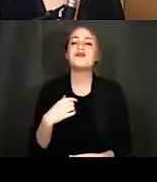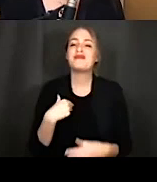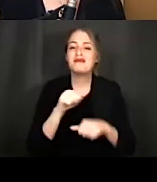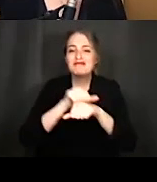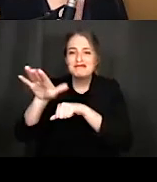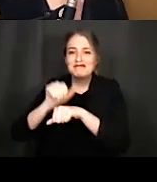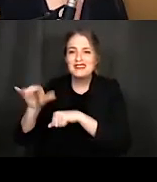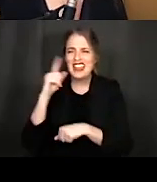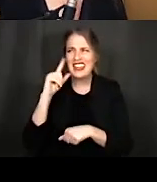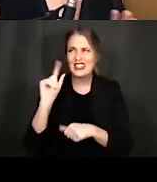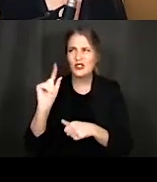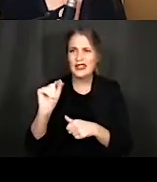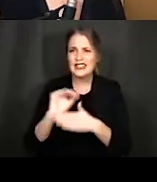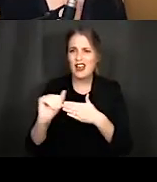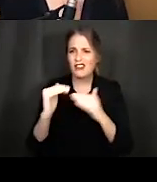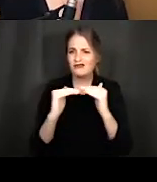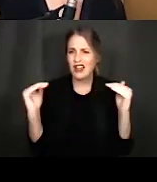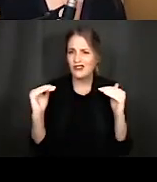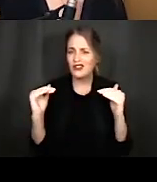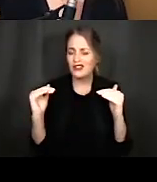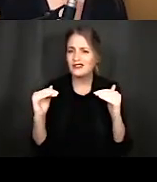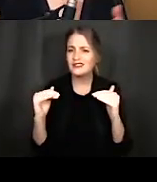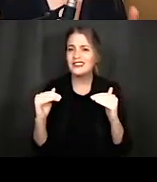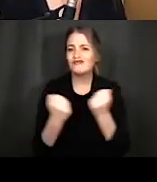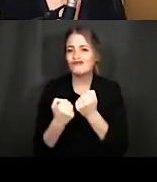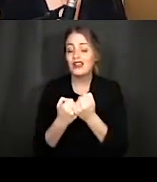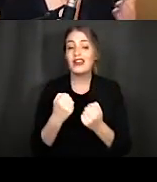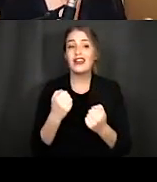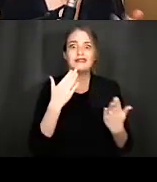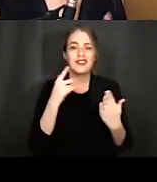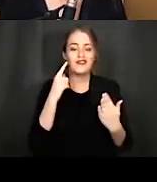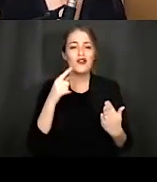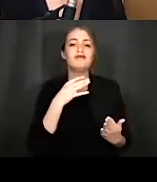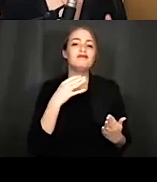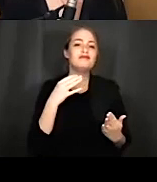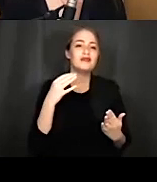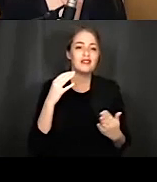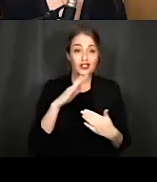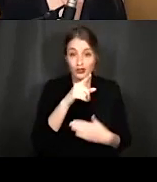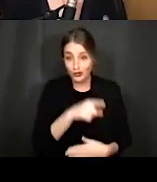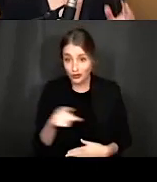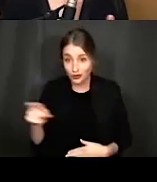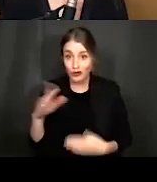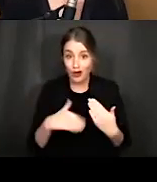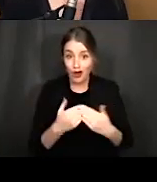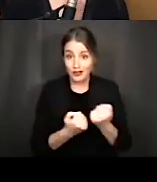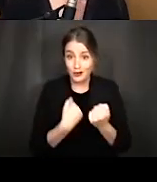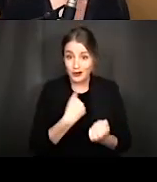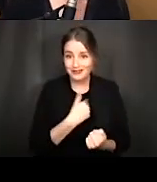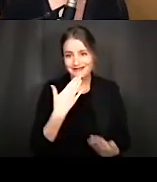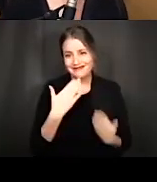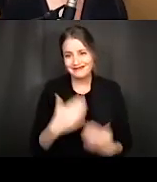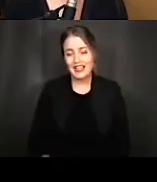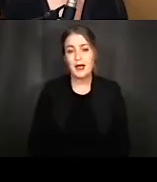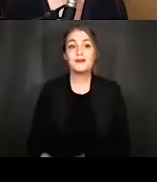at the 20 level so um feel free to take a look at that and thank you so much for all of you who are supporting us through that special thank you to